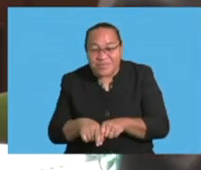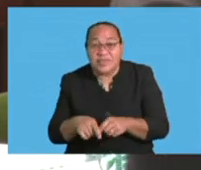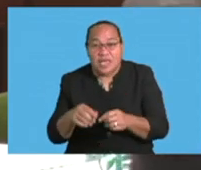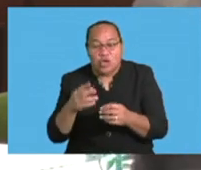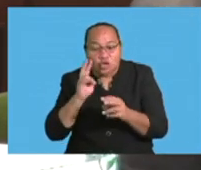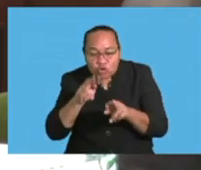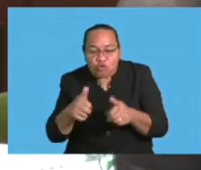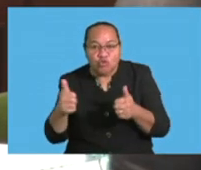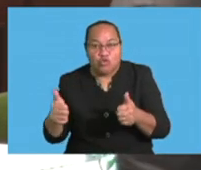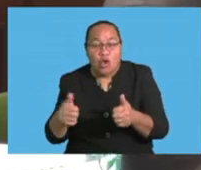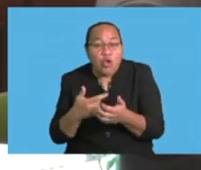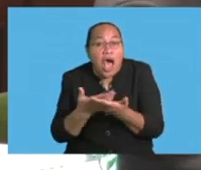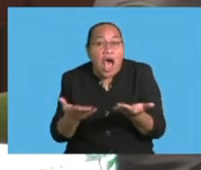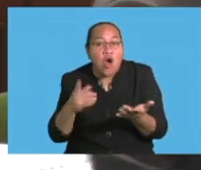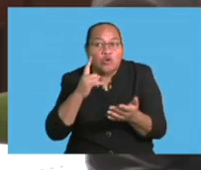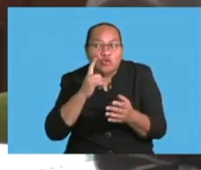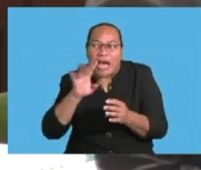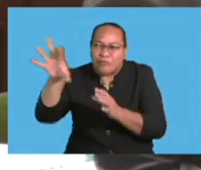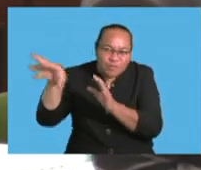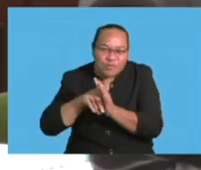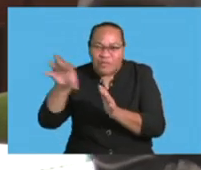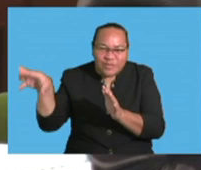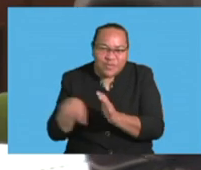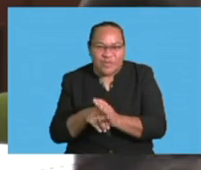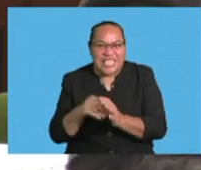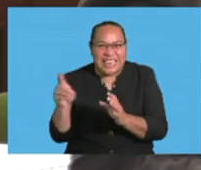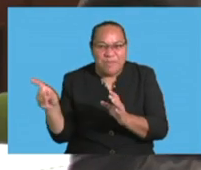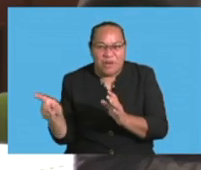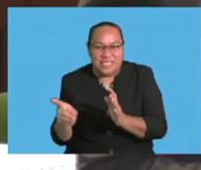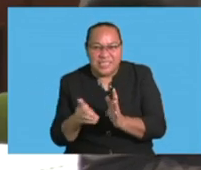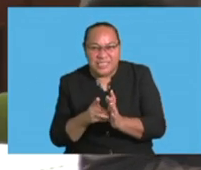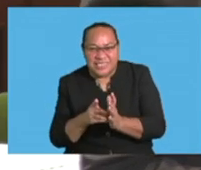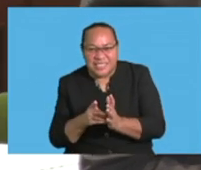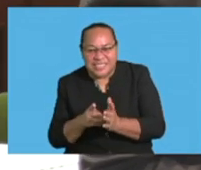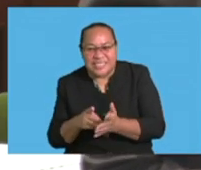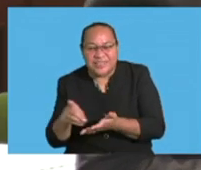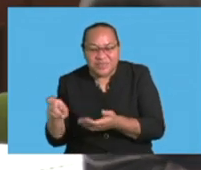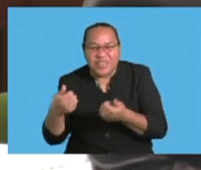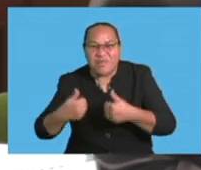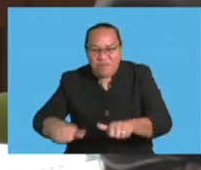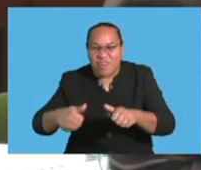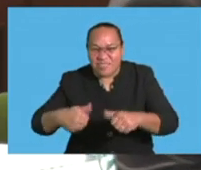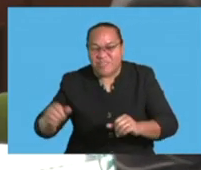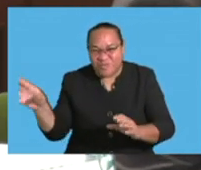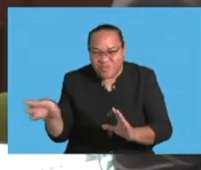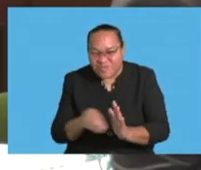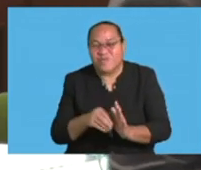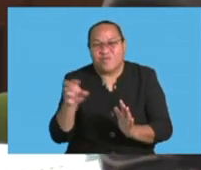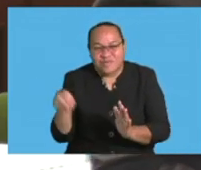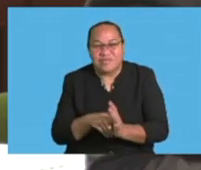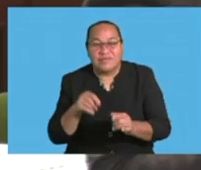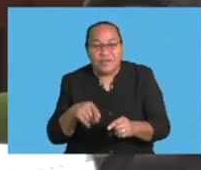will actually try and suck in as much deposit as possible to make your balance sheet look good vis-a-vis the cash that you have.